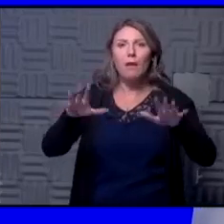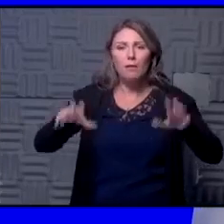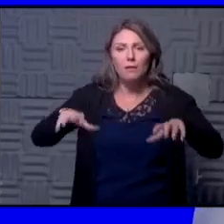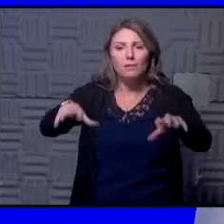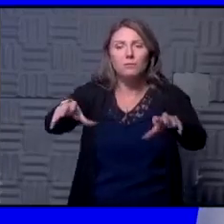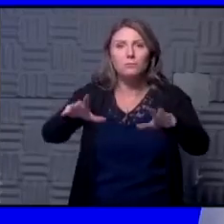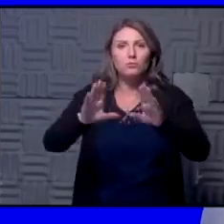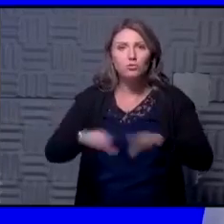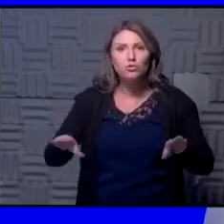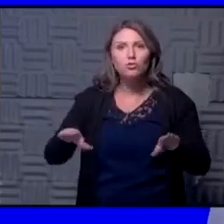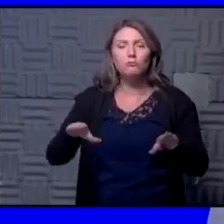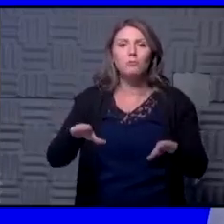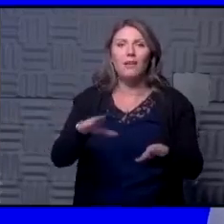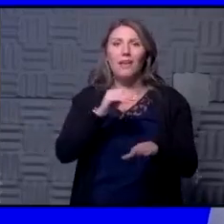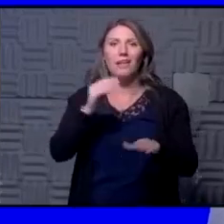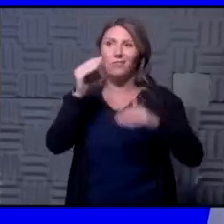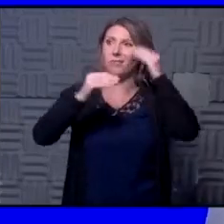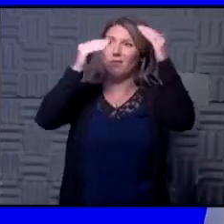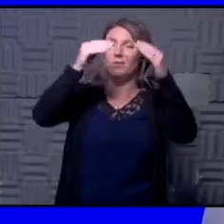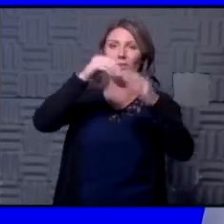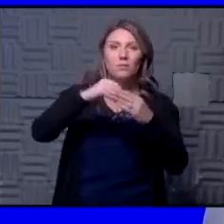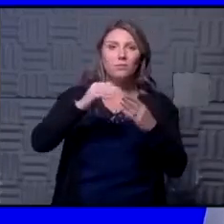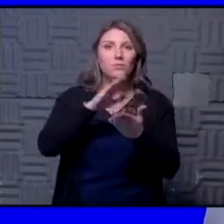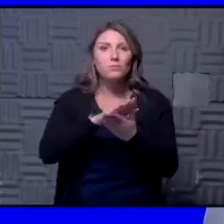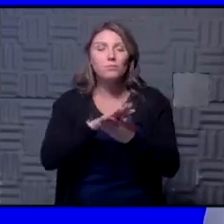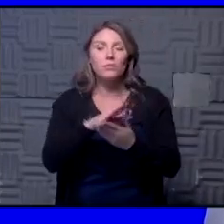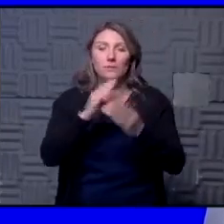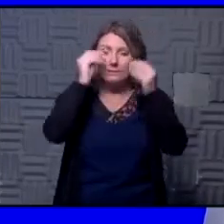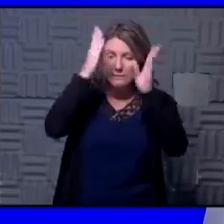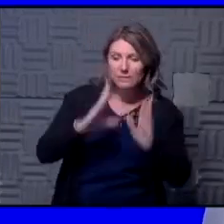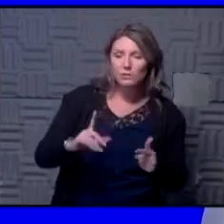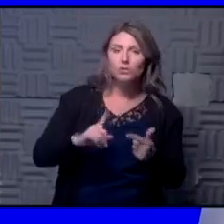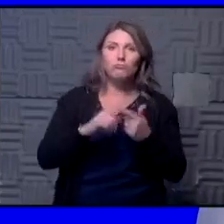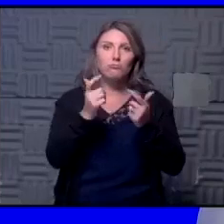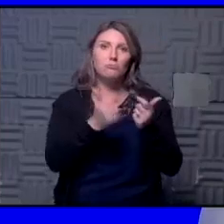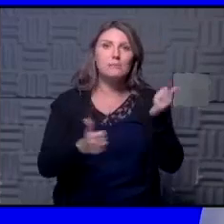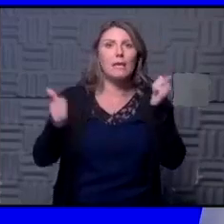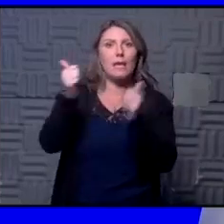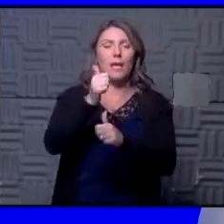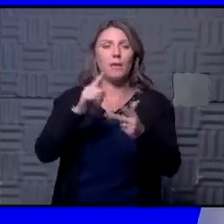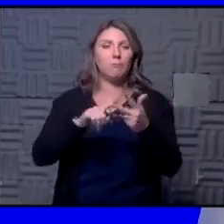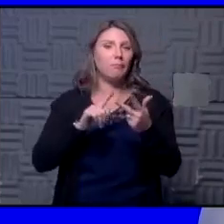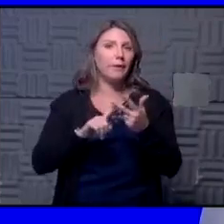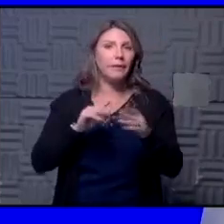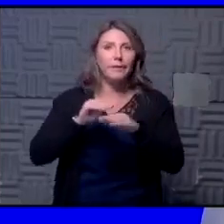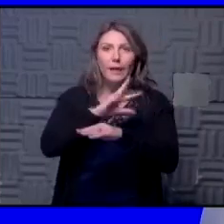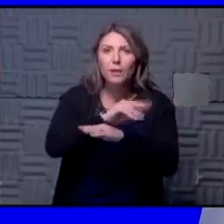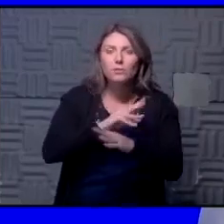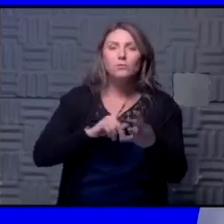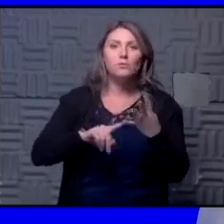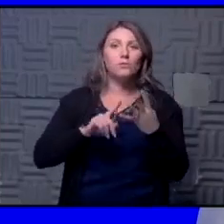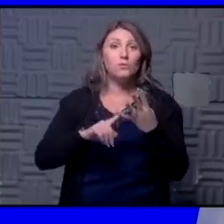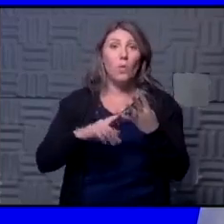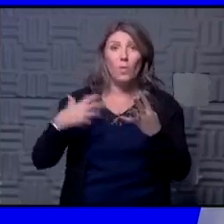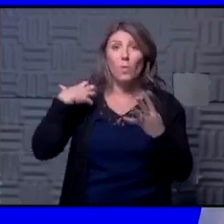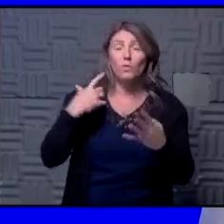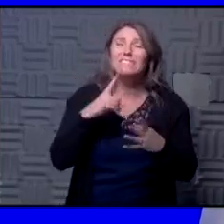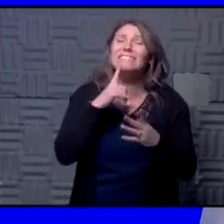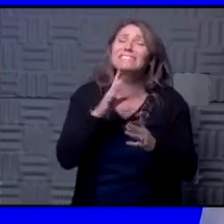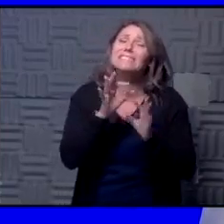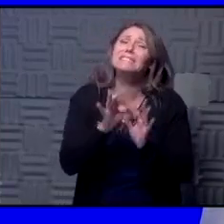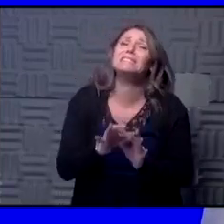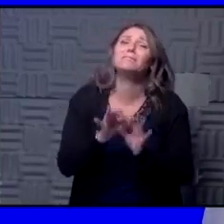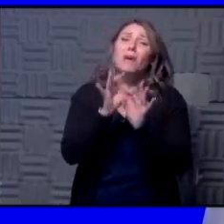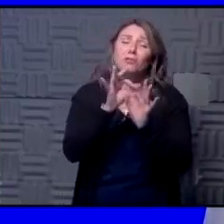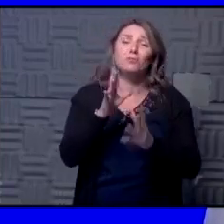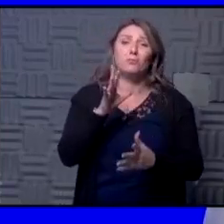the adults in the school the teachers the administrators the counselors the coaches especially the coaches you know we understand that